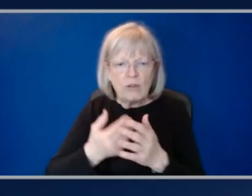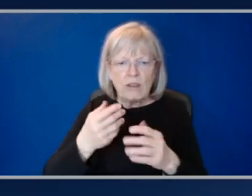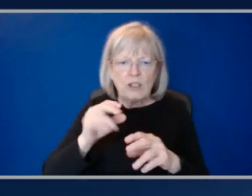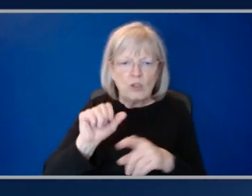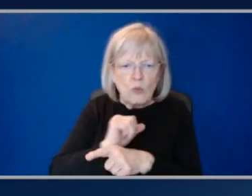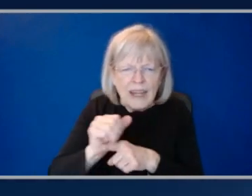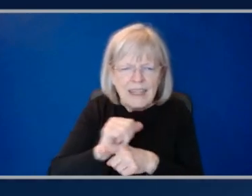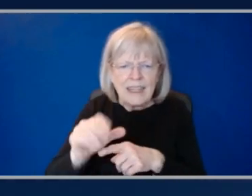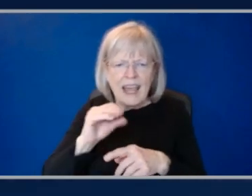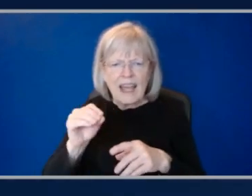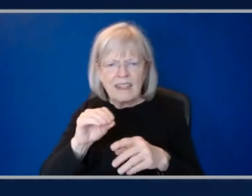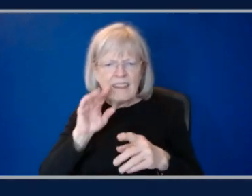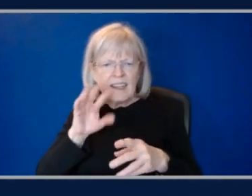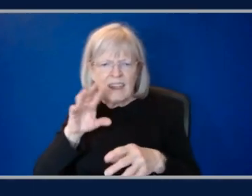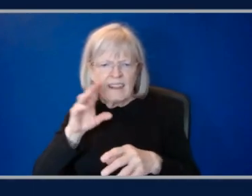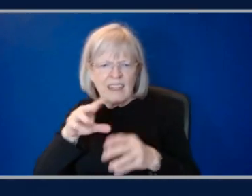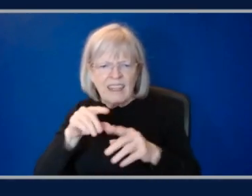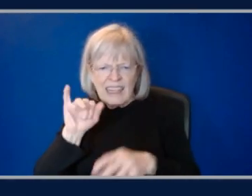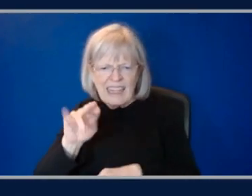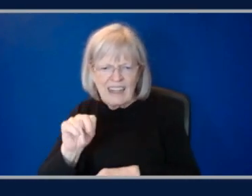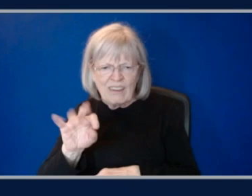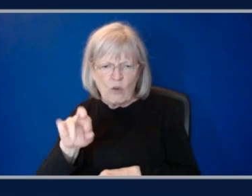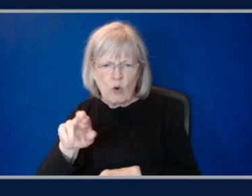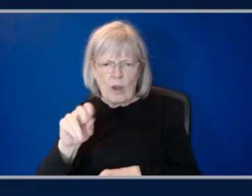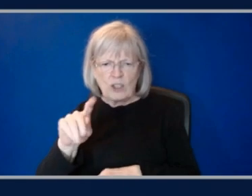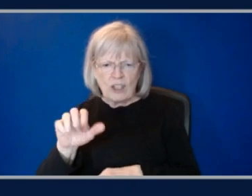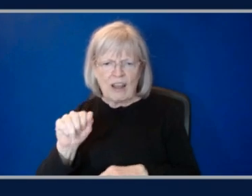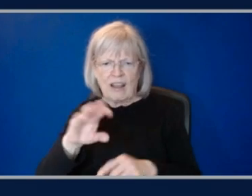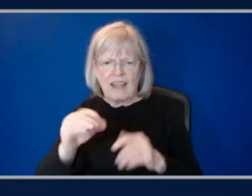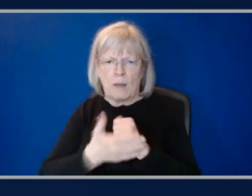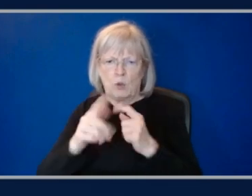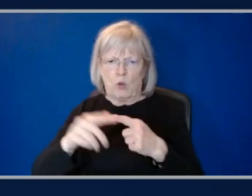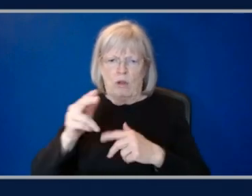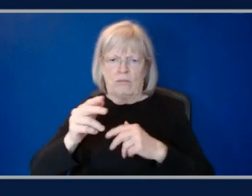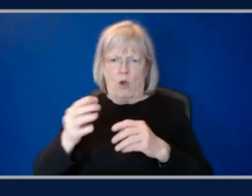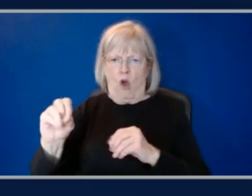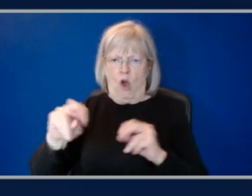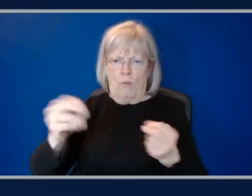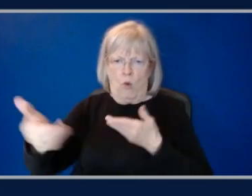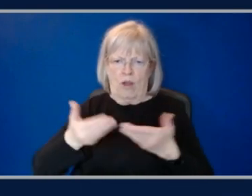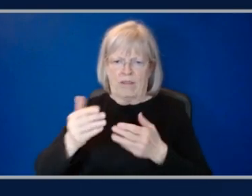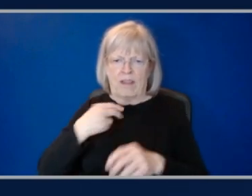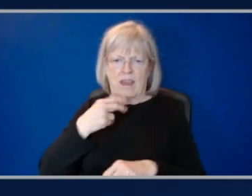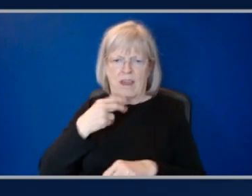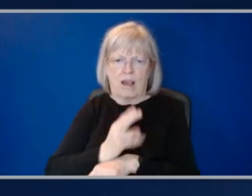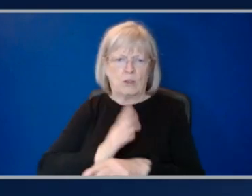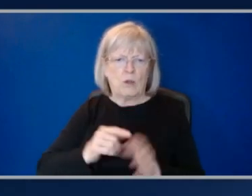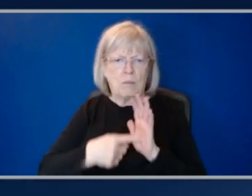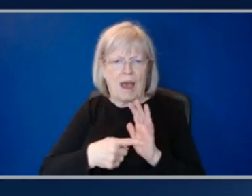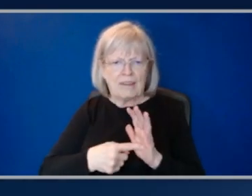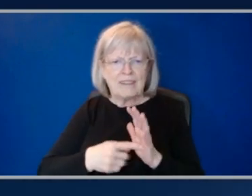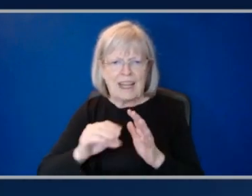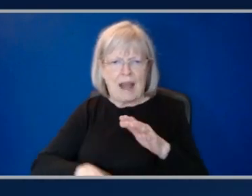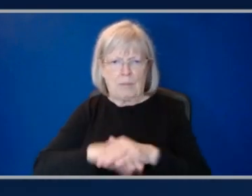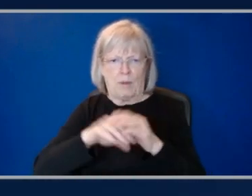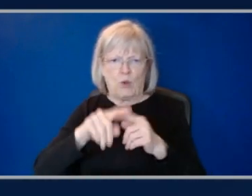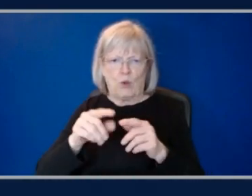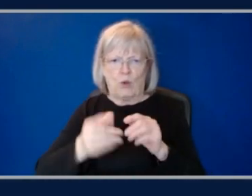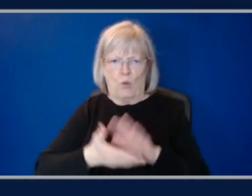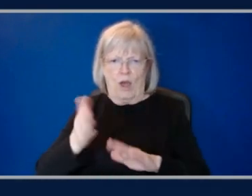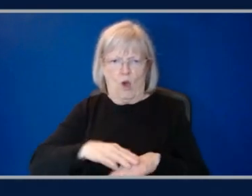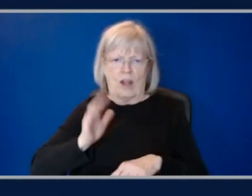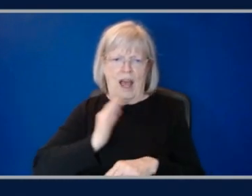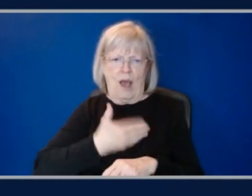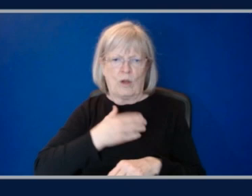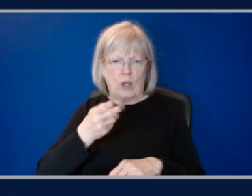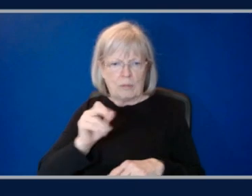chips. Wow. First and foremost, huge congratulations on the launch, the general availability of Trainium 2. Congratulations. Thank you.